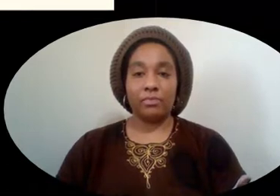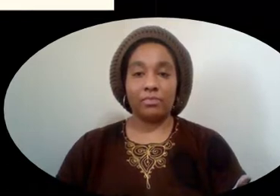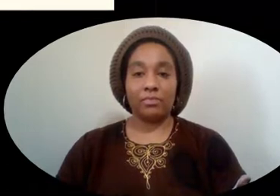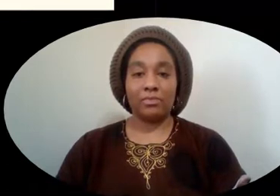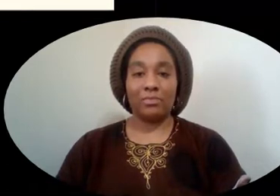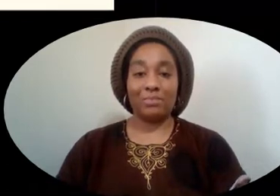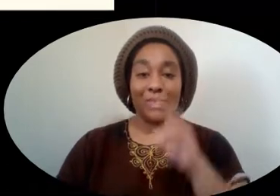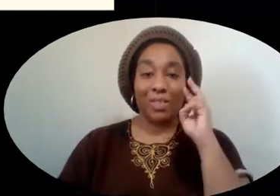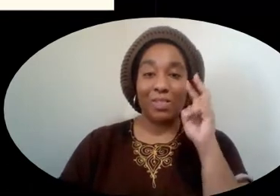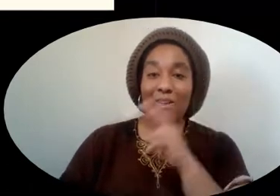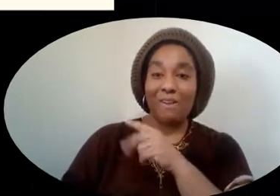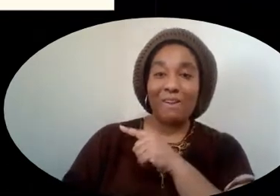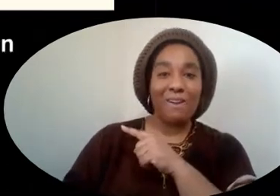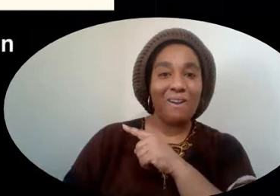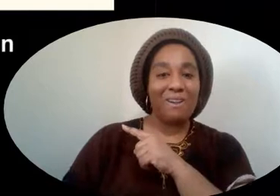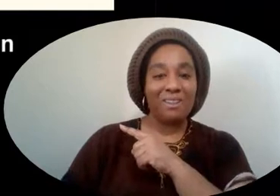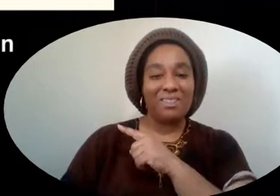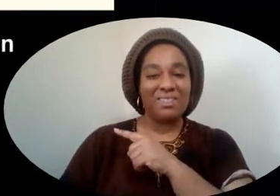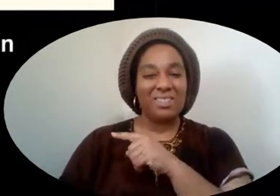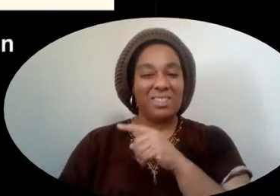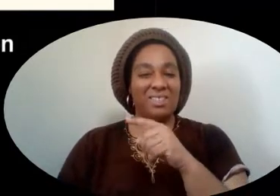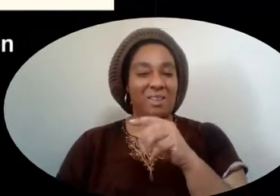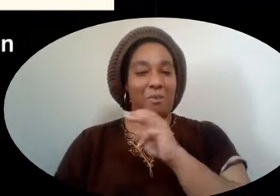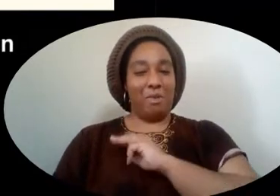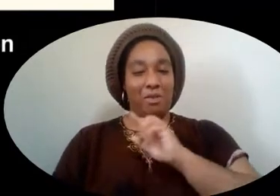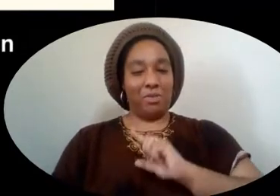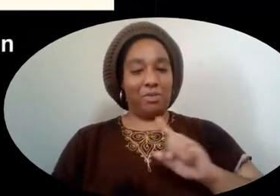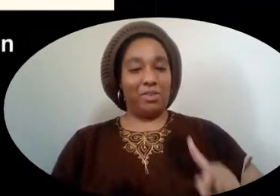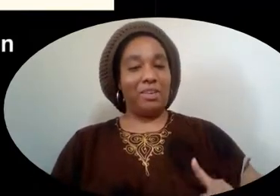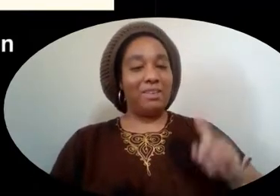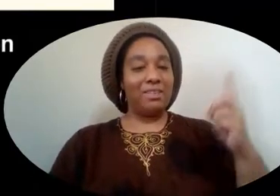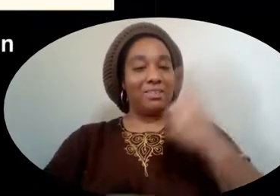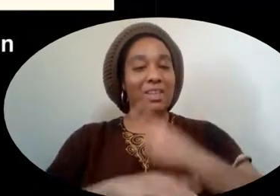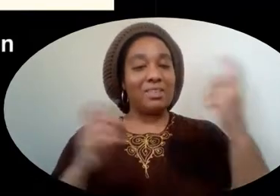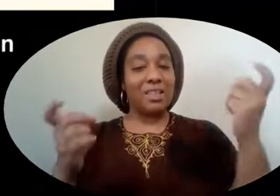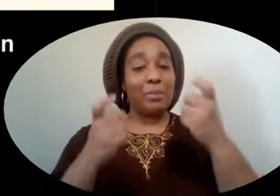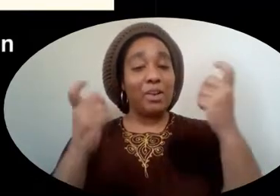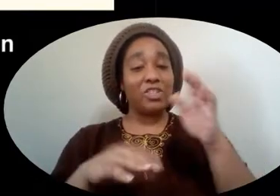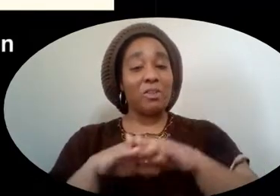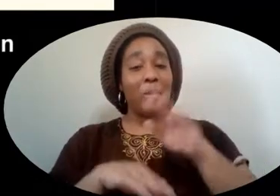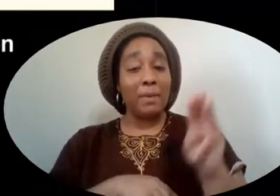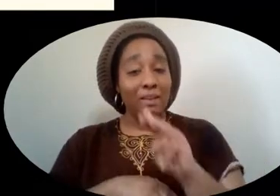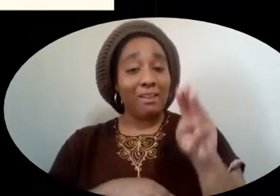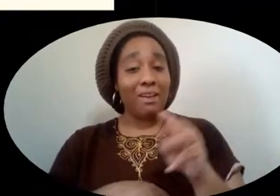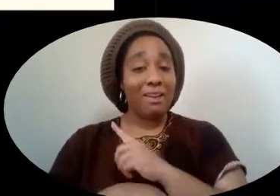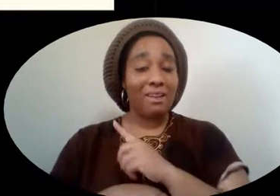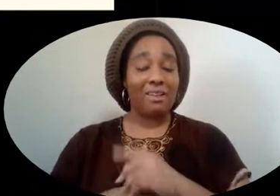Check it out! There's a Dr. Luther King Jr. Day celebration on Monday.